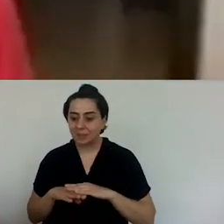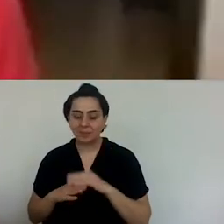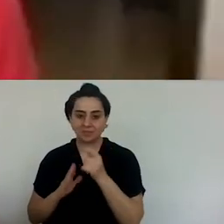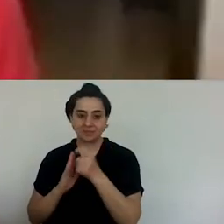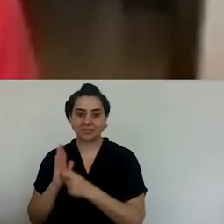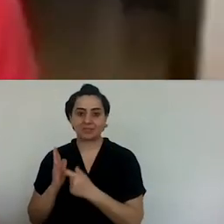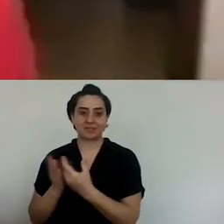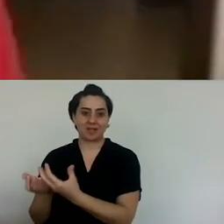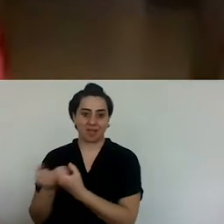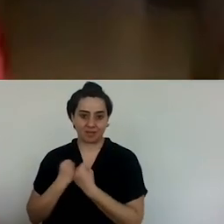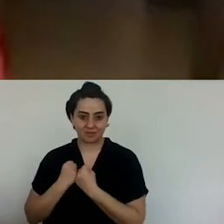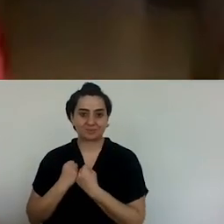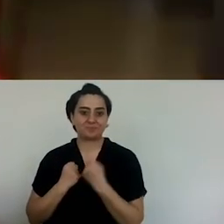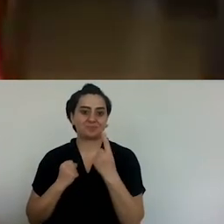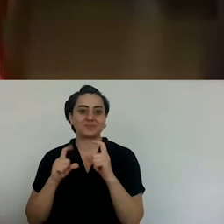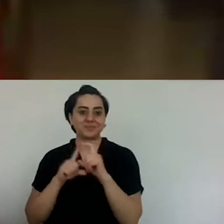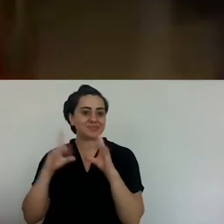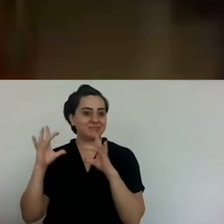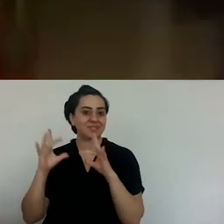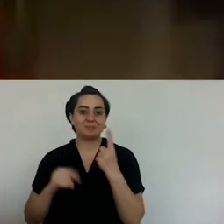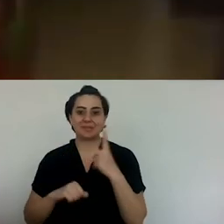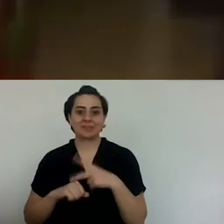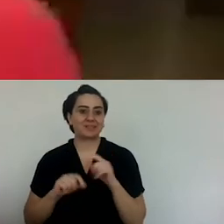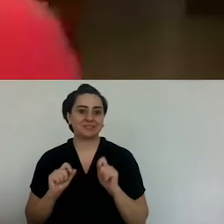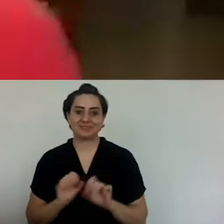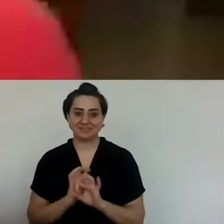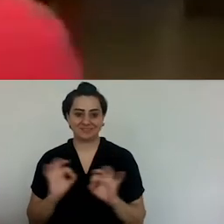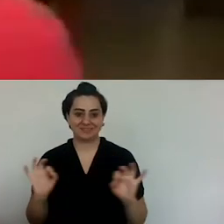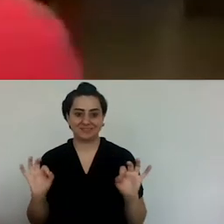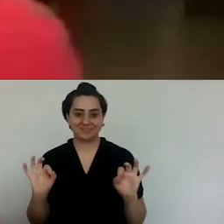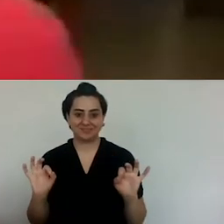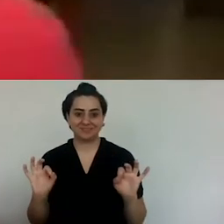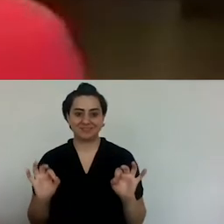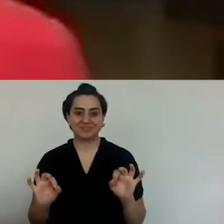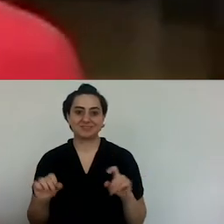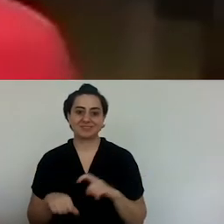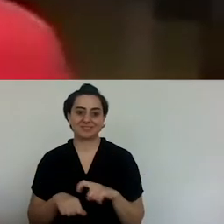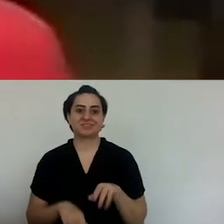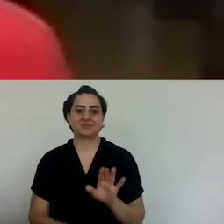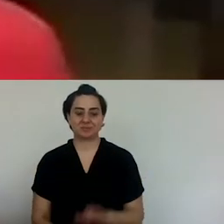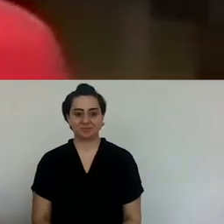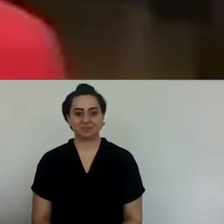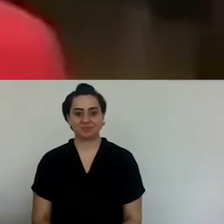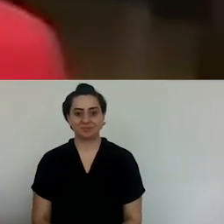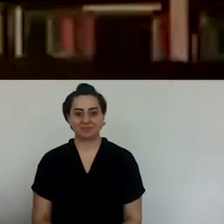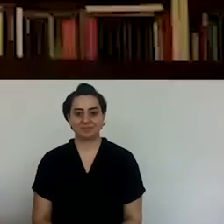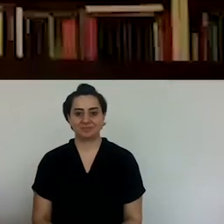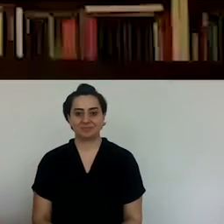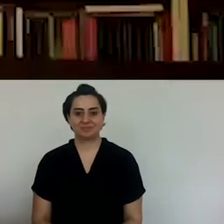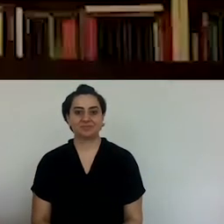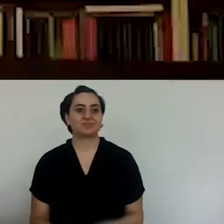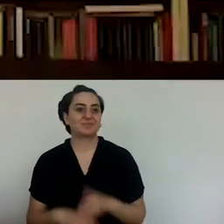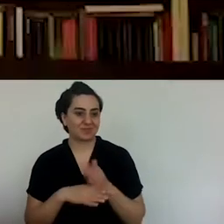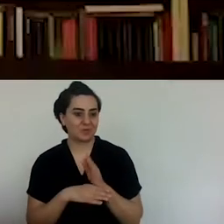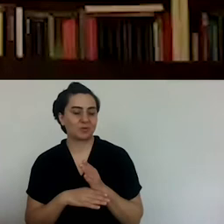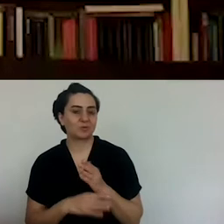fact. That's why I don't do it. I got so many recipes, but still, I've never tried Diyarbakır bun, as a matter of fact.